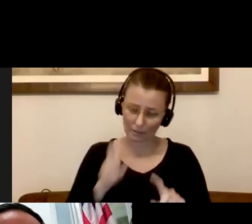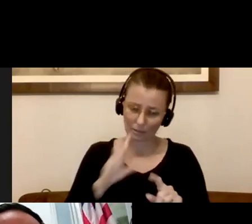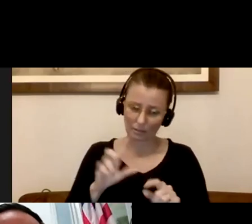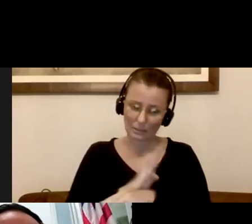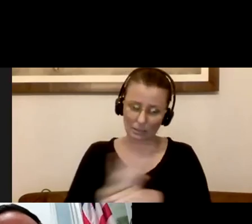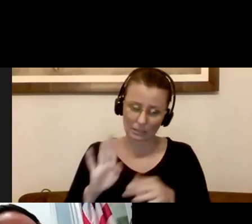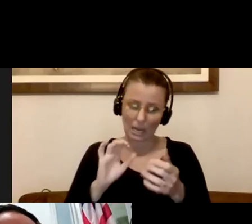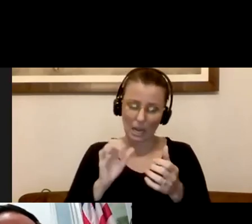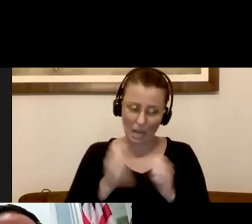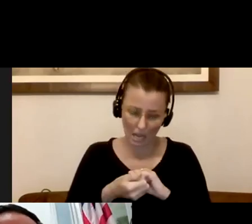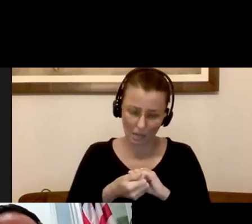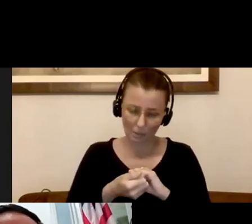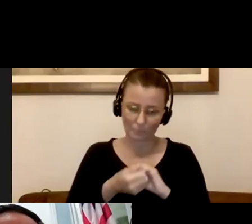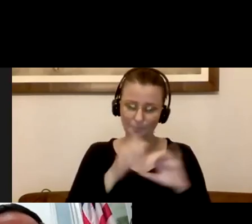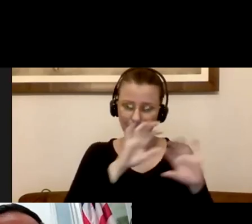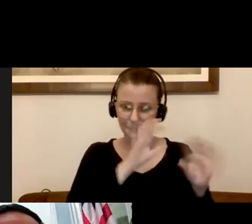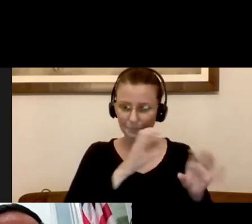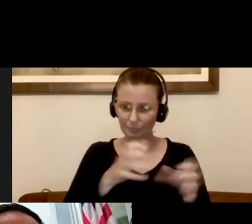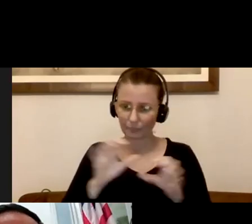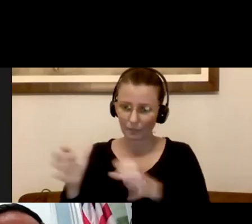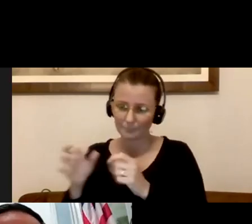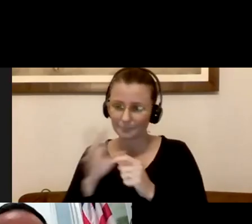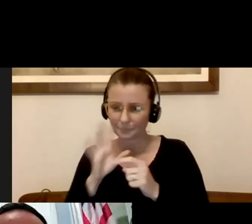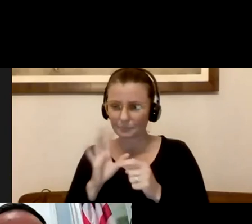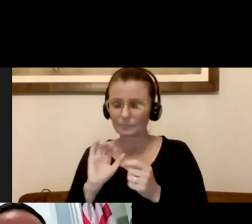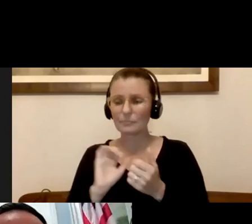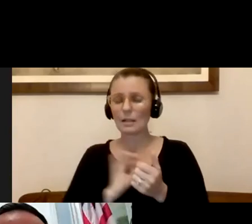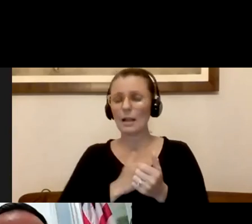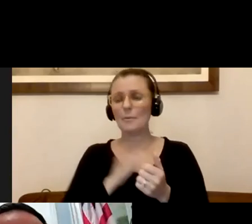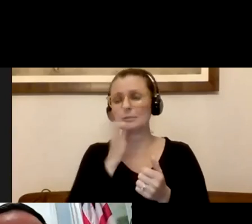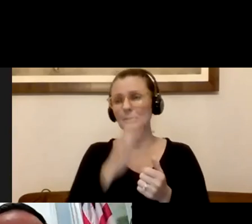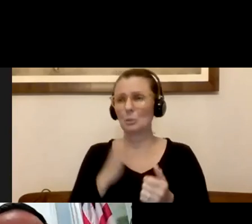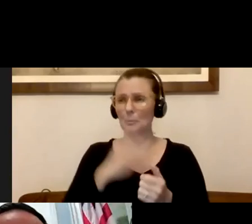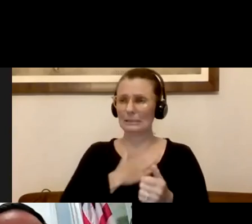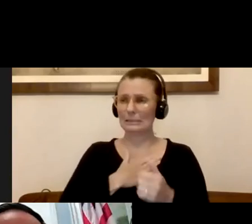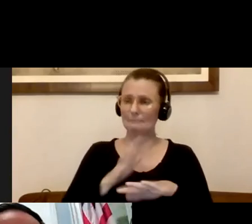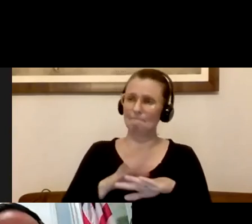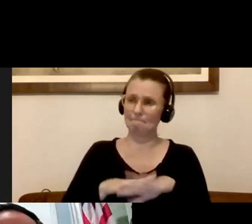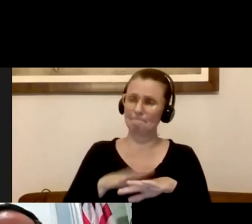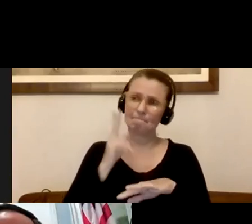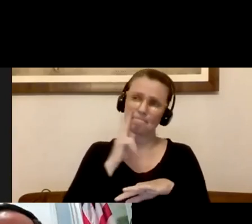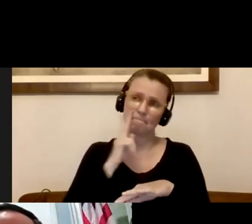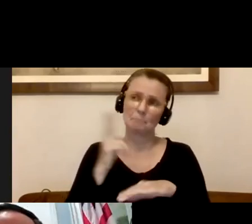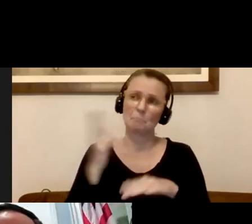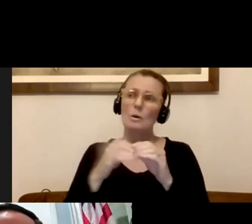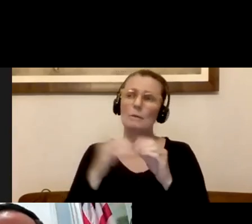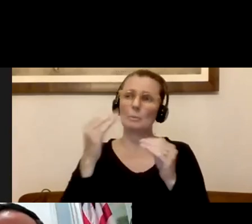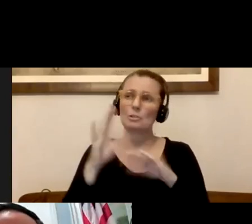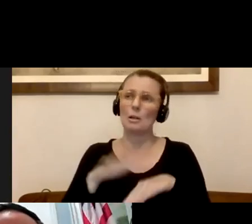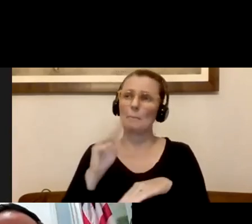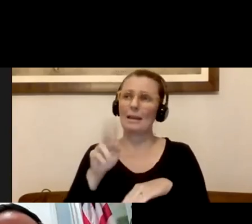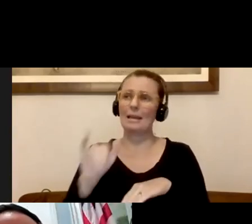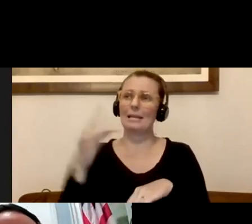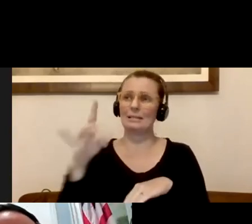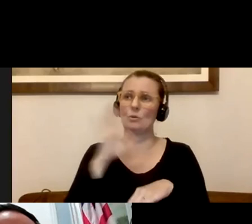categorized, uh, and what our experts are telling us. stay tuned. More will be released on starting on May 18th, and we'll give updates as we receive